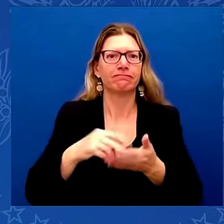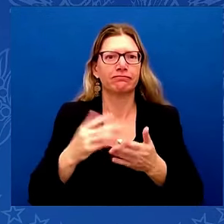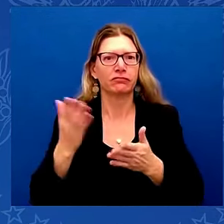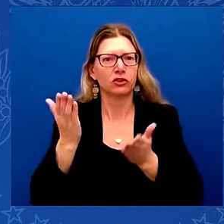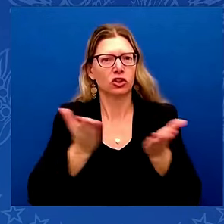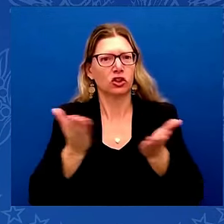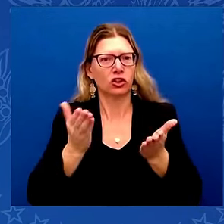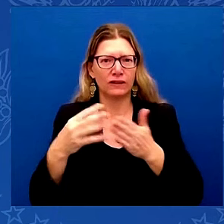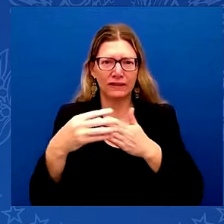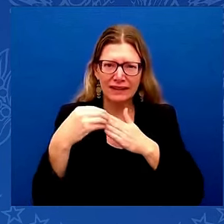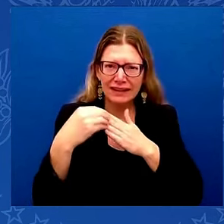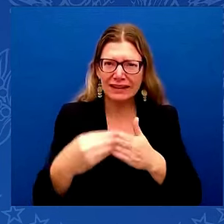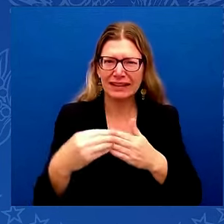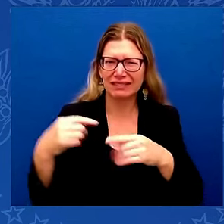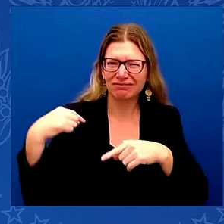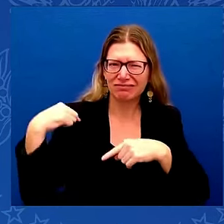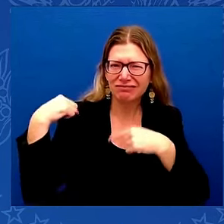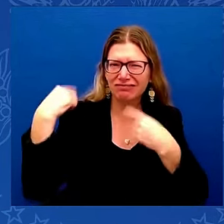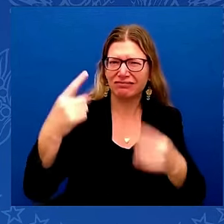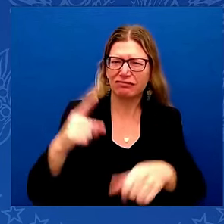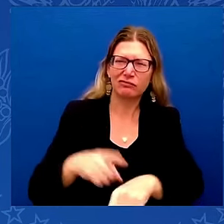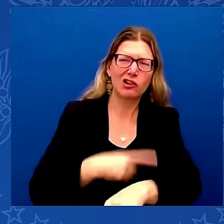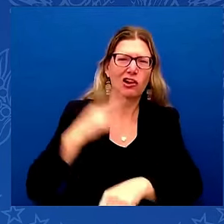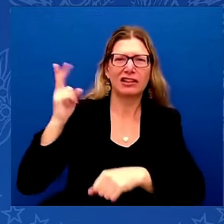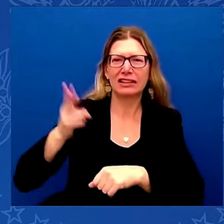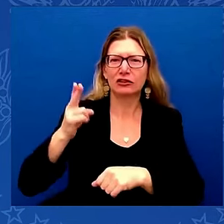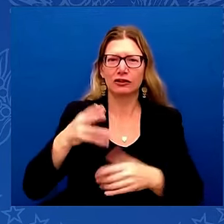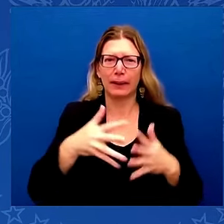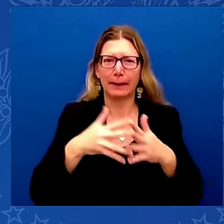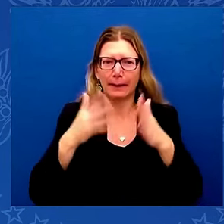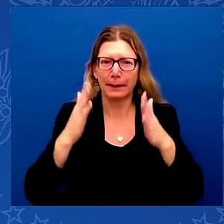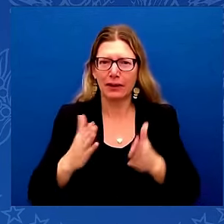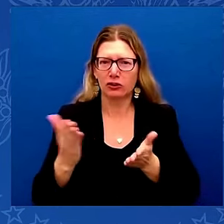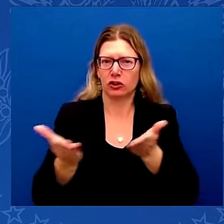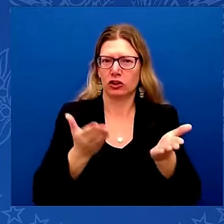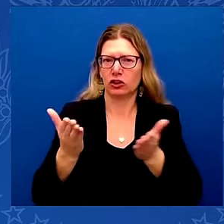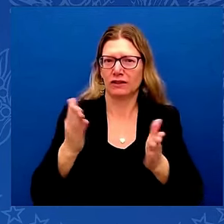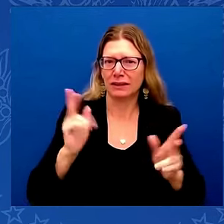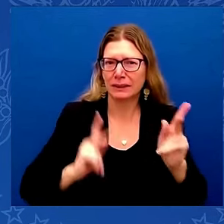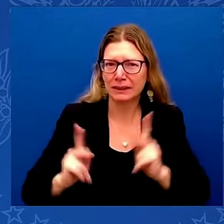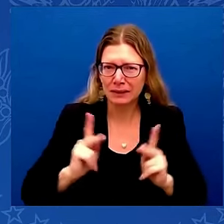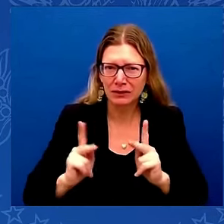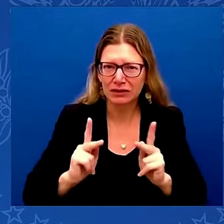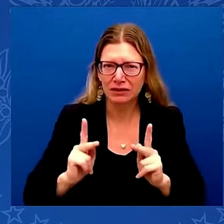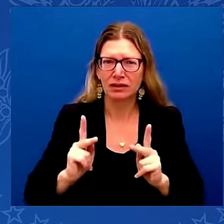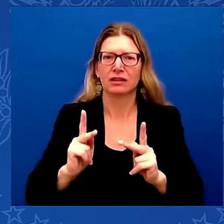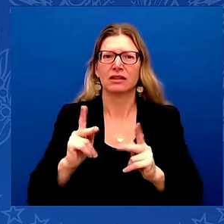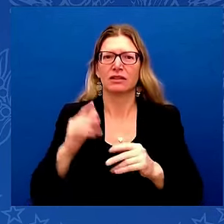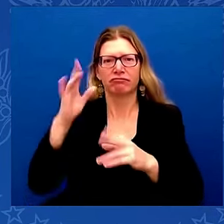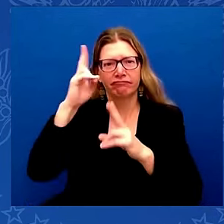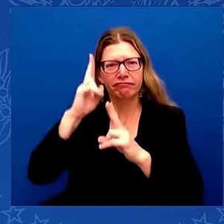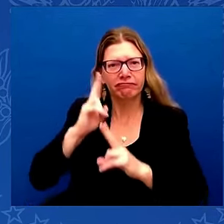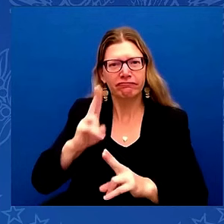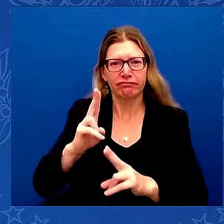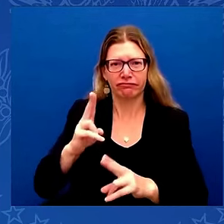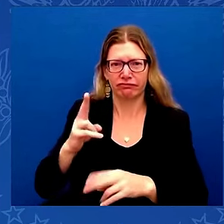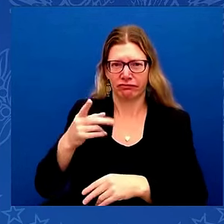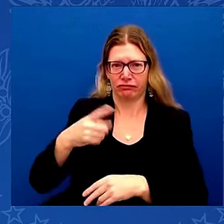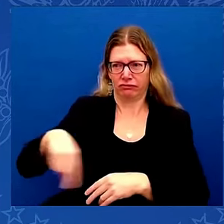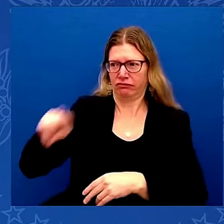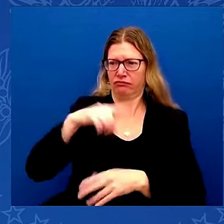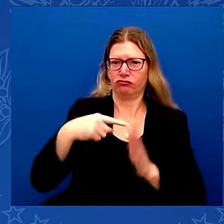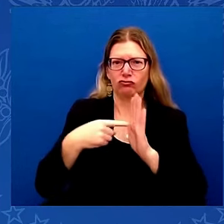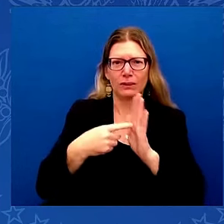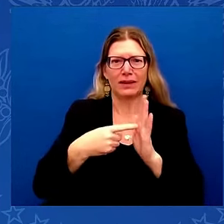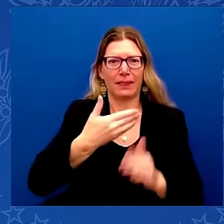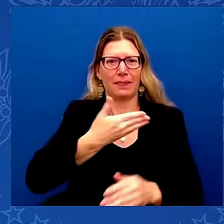chain of honor in America. We represent the very best of who we are as Americans. And I'm confident that in years to come, you'll